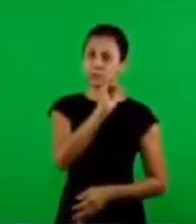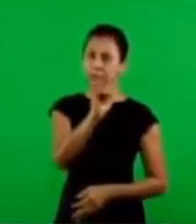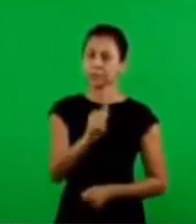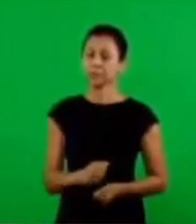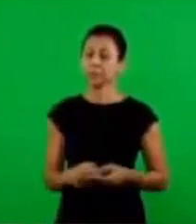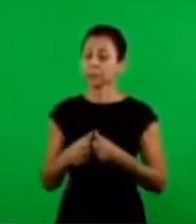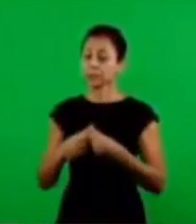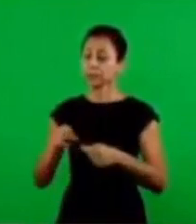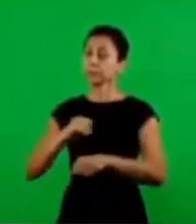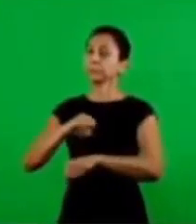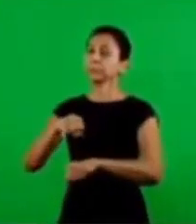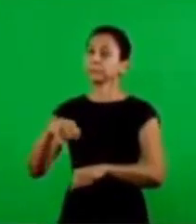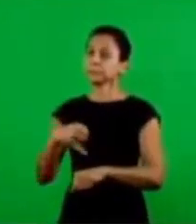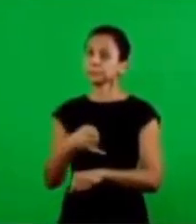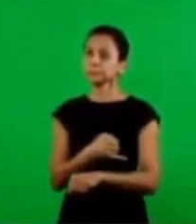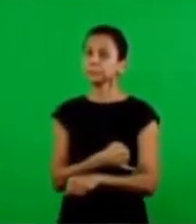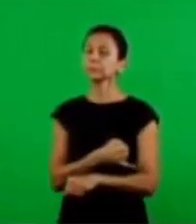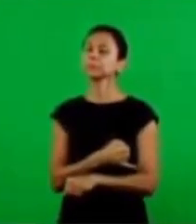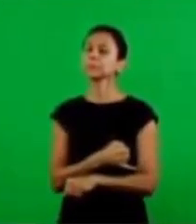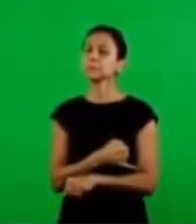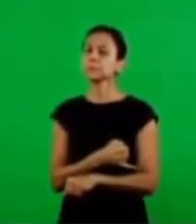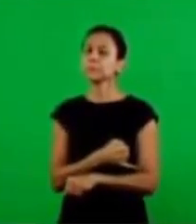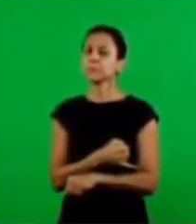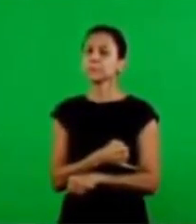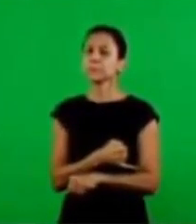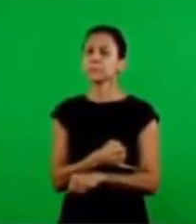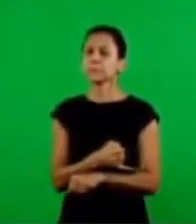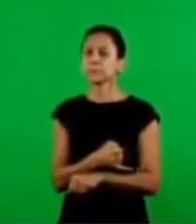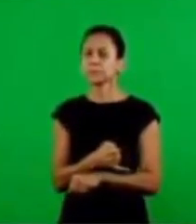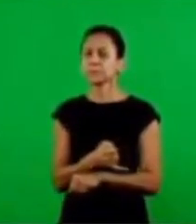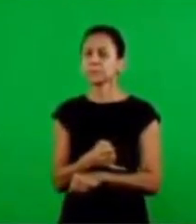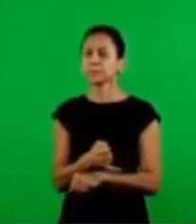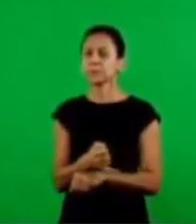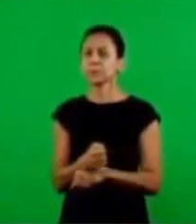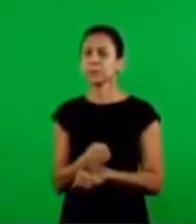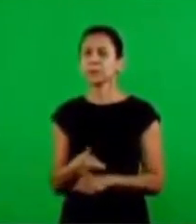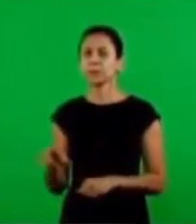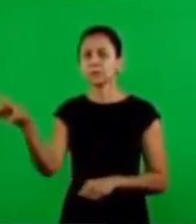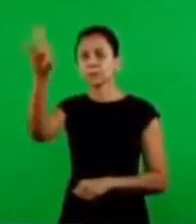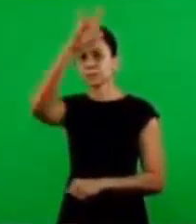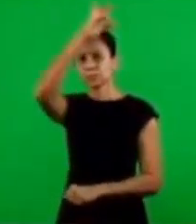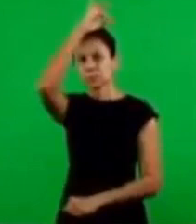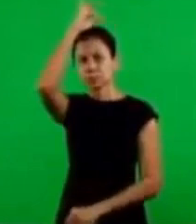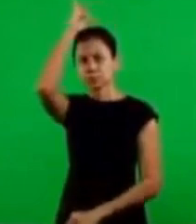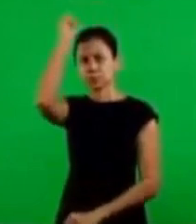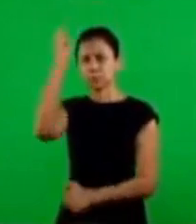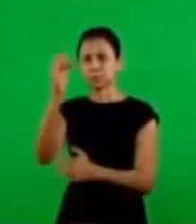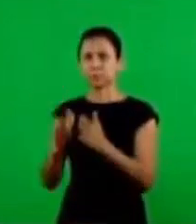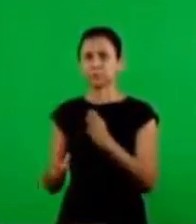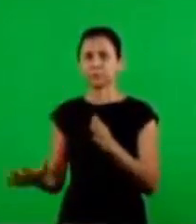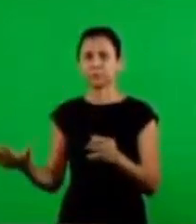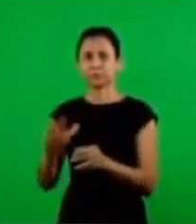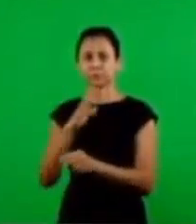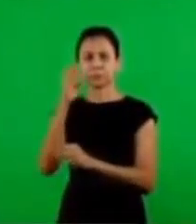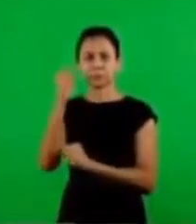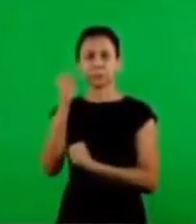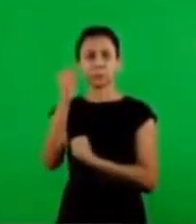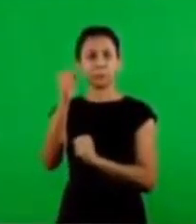Jesus resurrected, says, Remain Jerusalem until you are reinvested with the power.